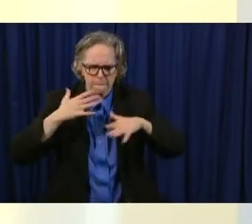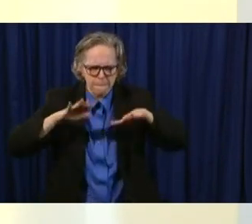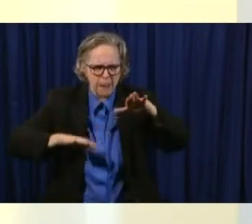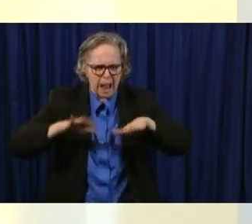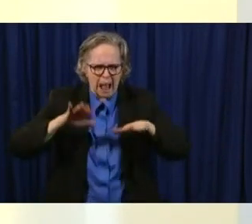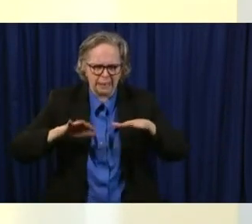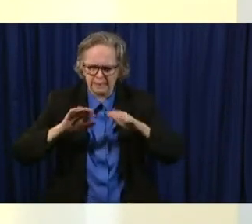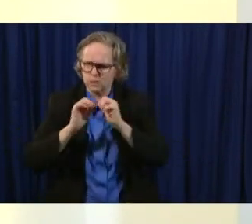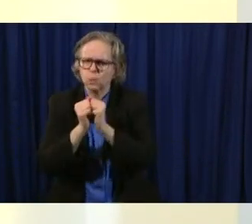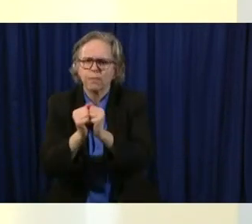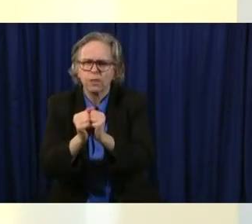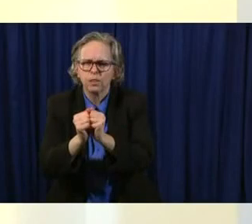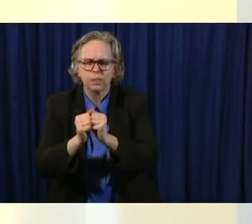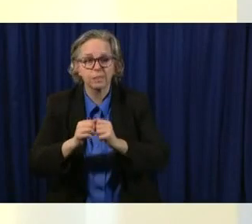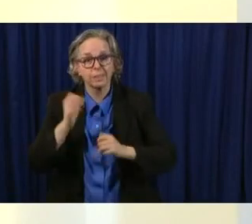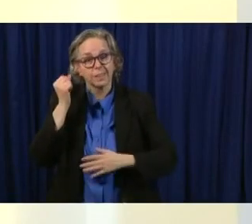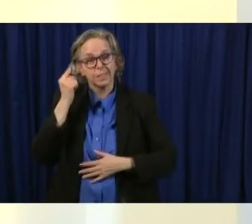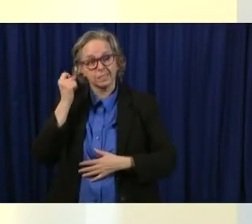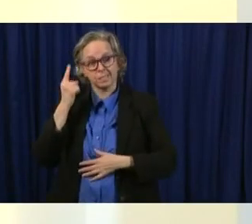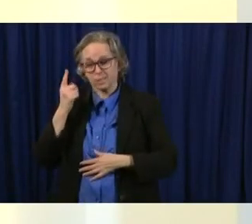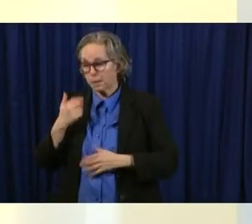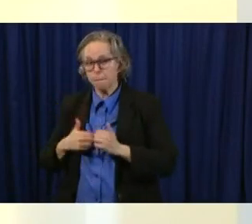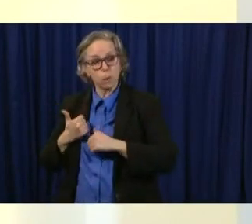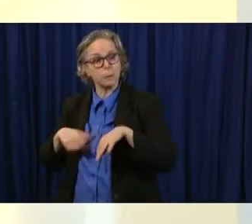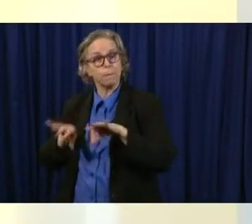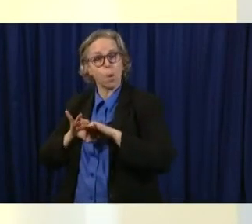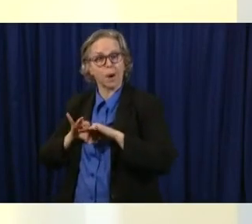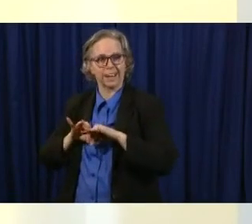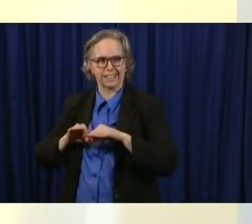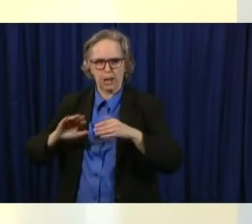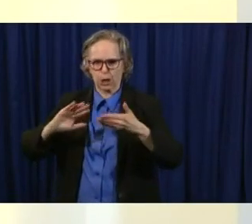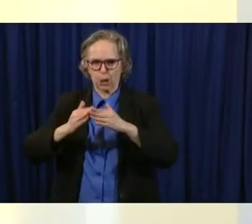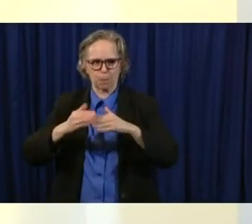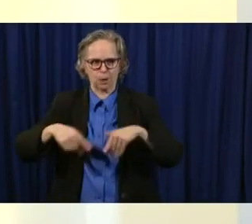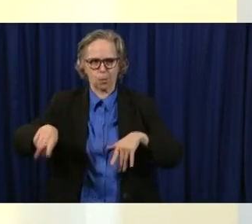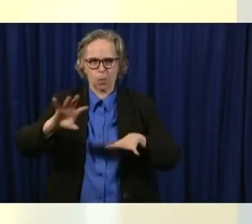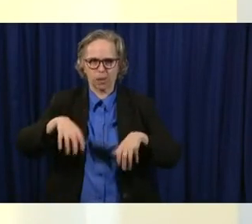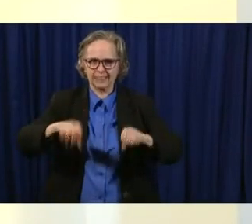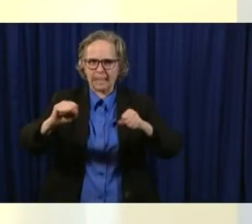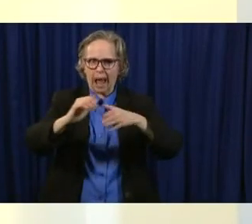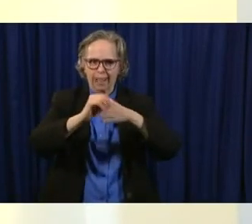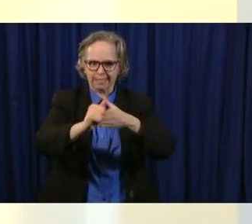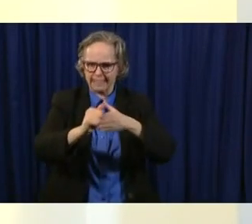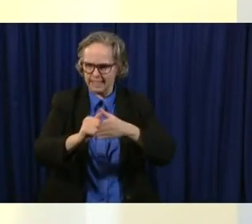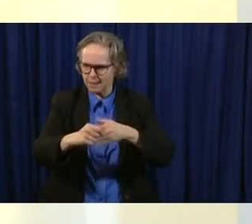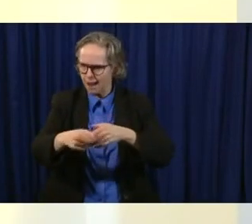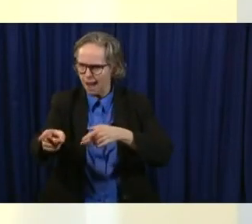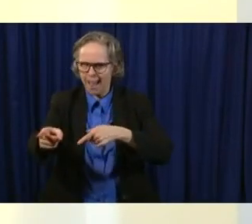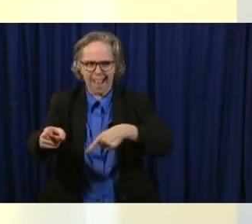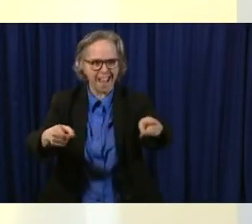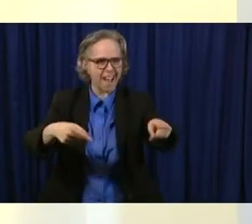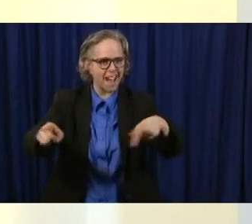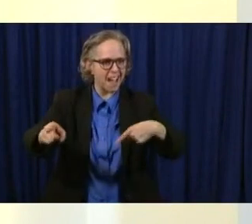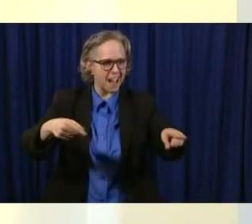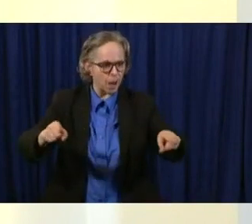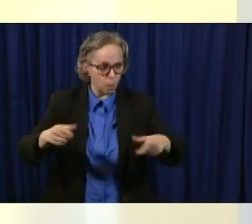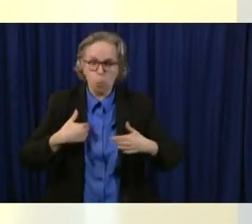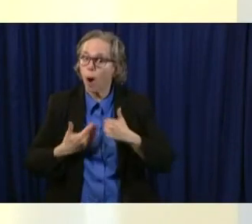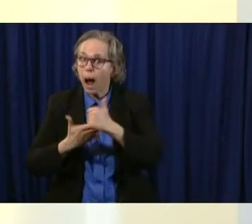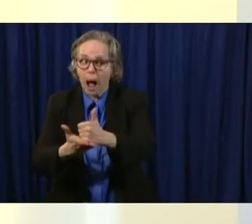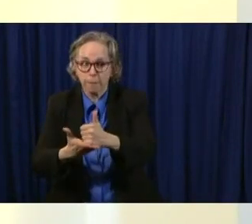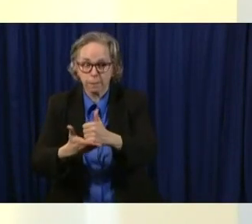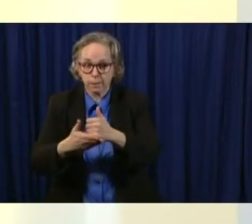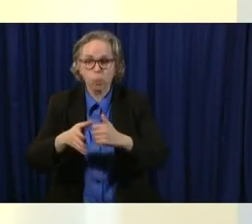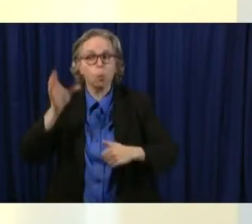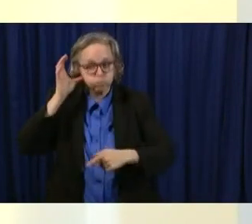importantly, our communities will lead in this. And again, we will continue to help, listen to you, and help